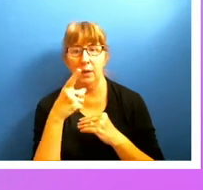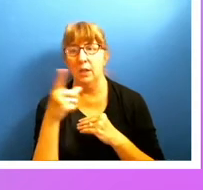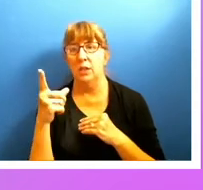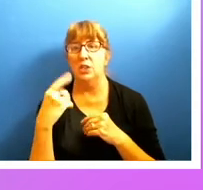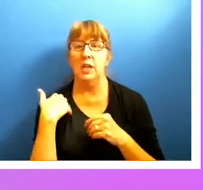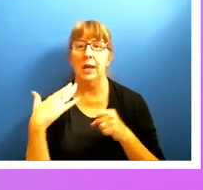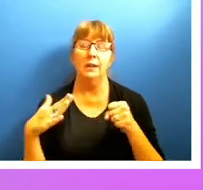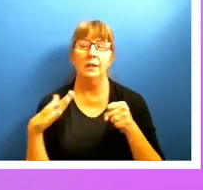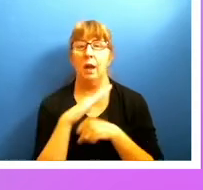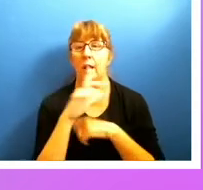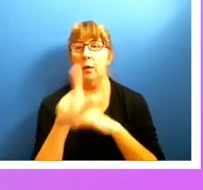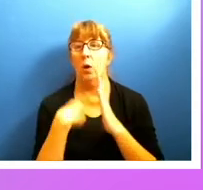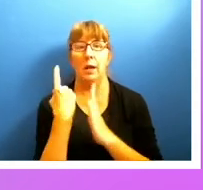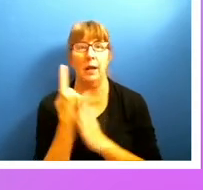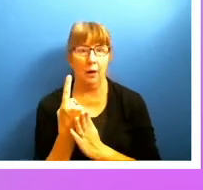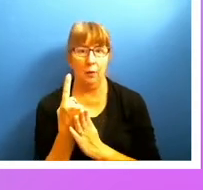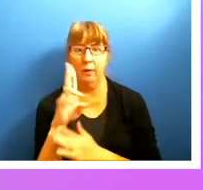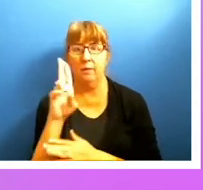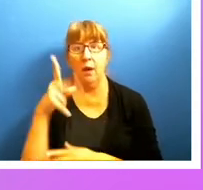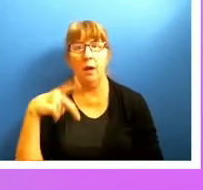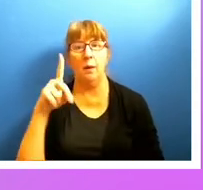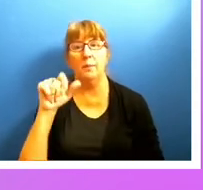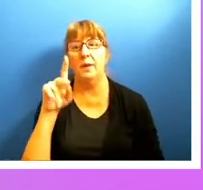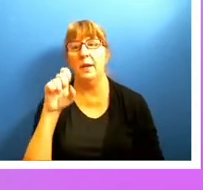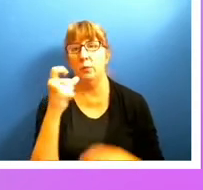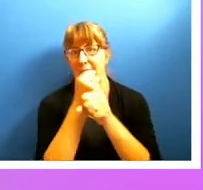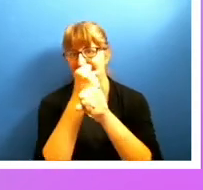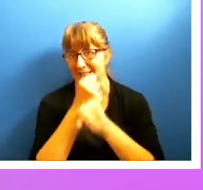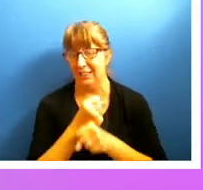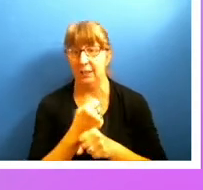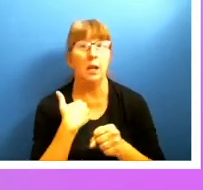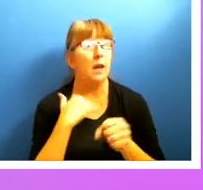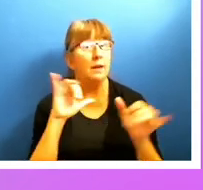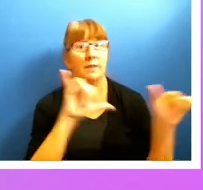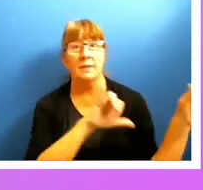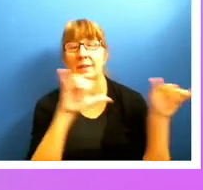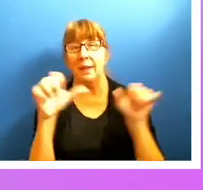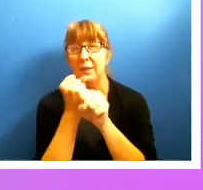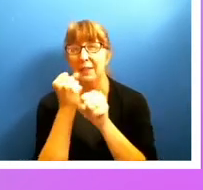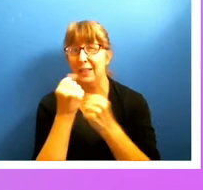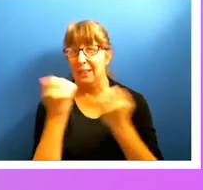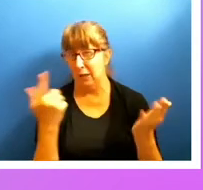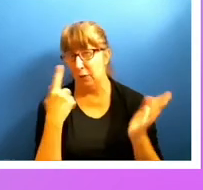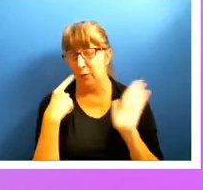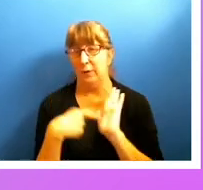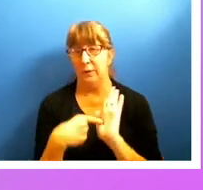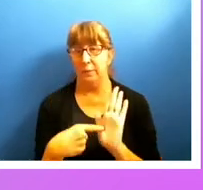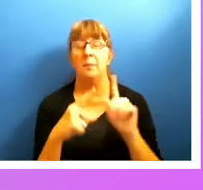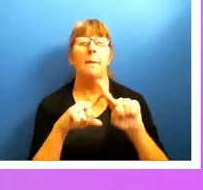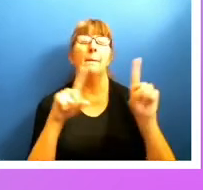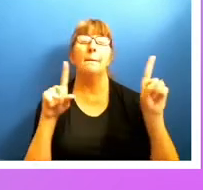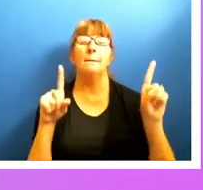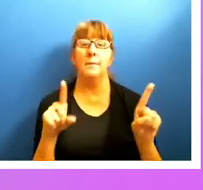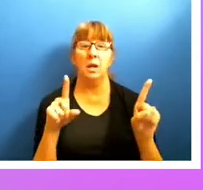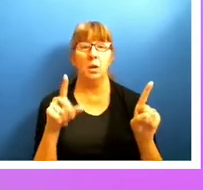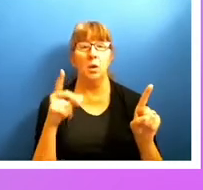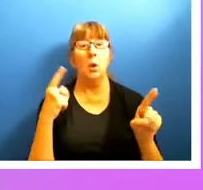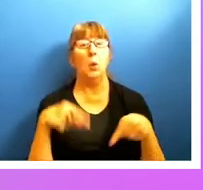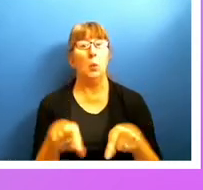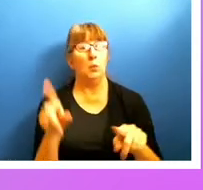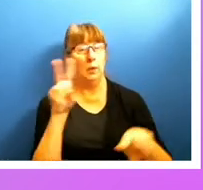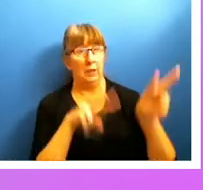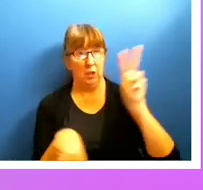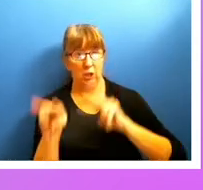hour's worth of updates on statistics, which I've got the same statistics in here just for illustration. But when we look at